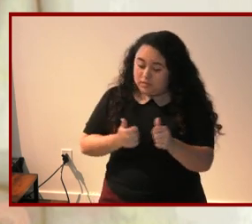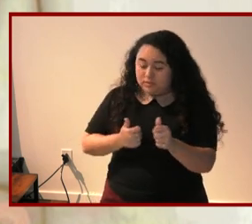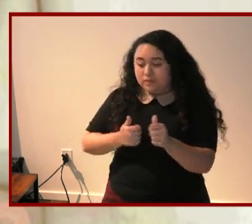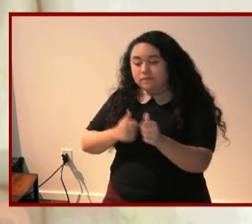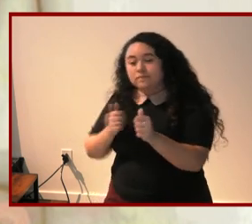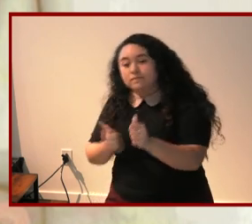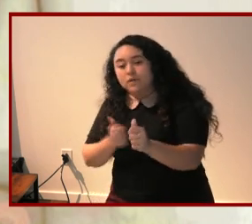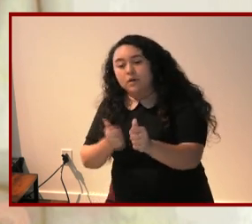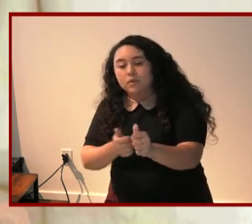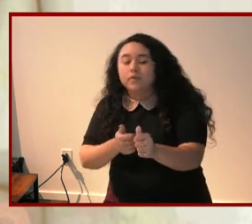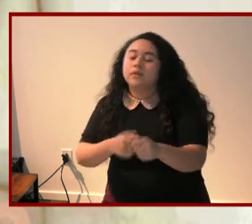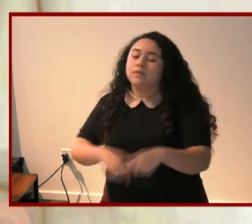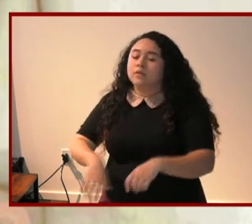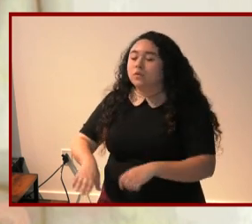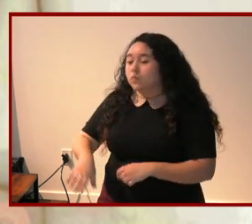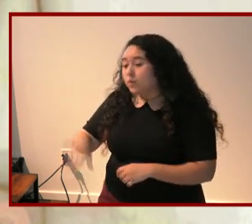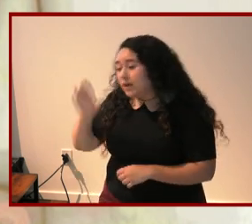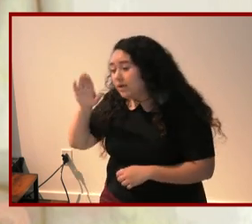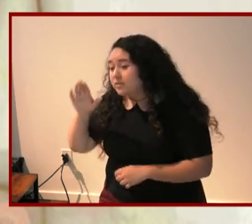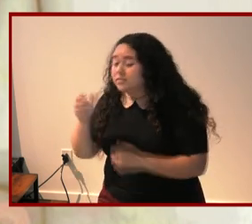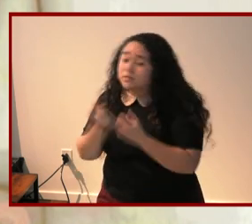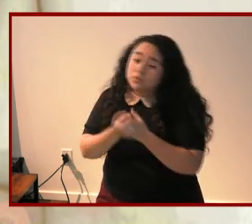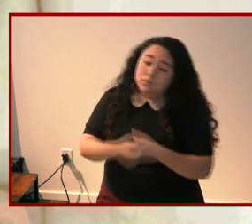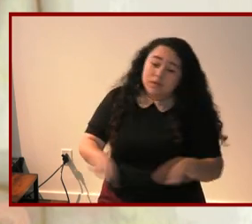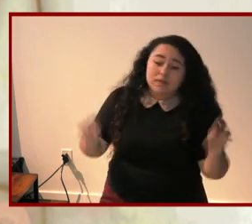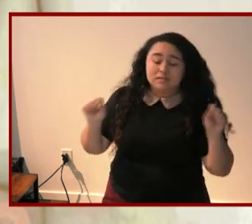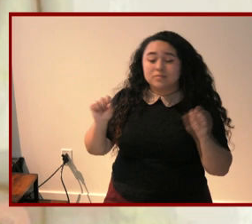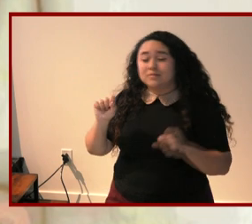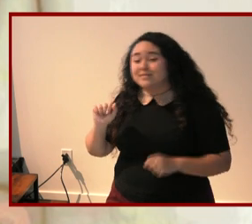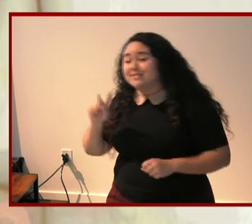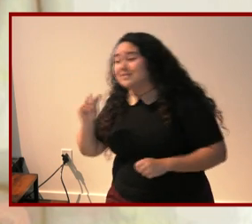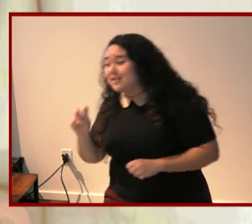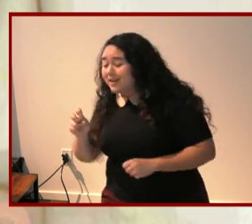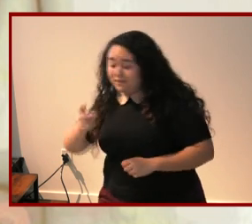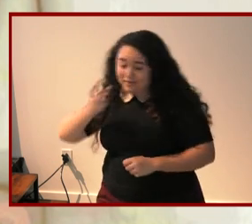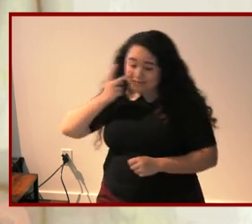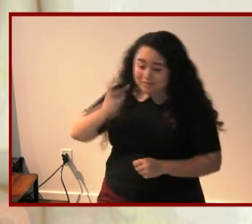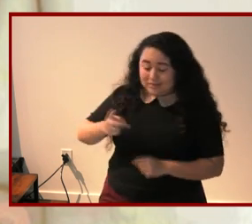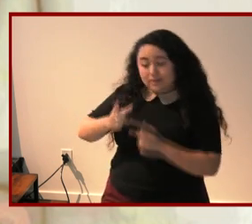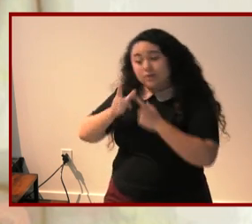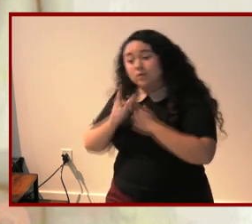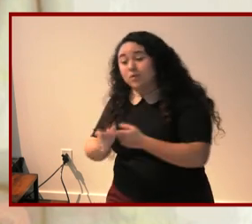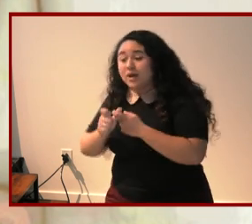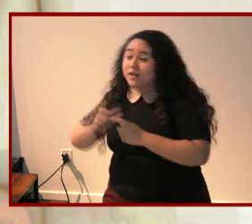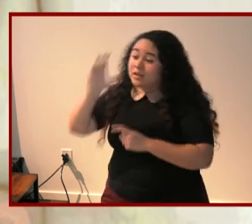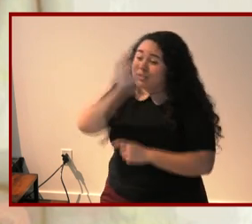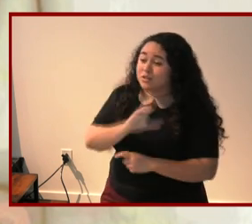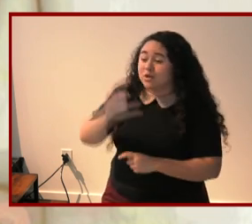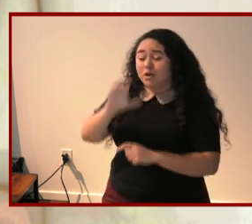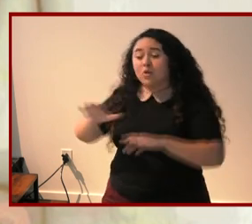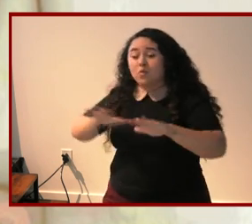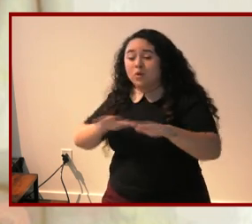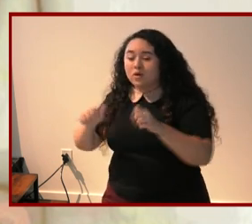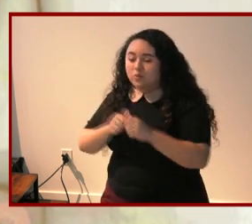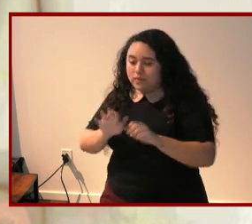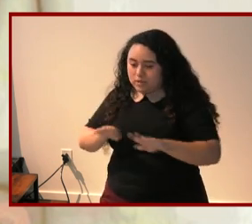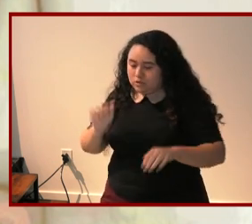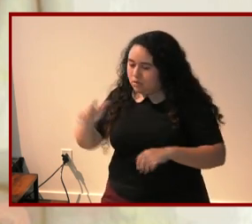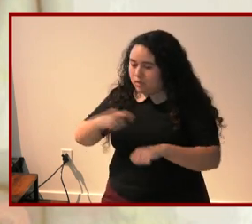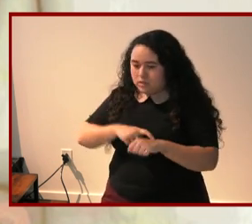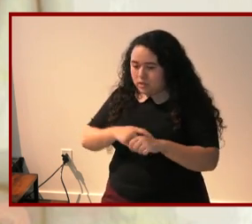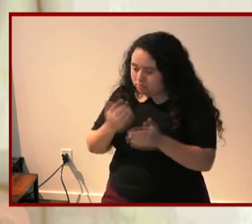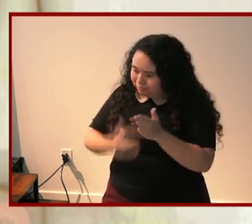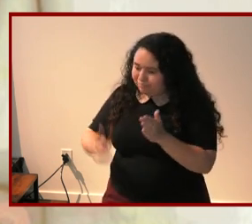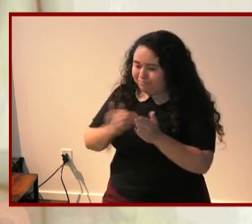rescuing saving seeing running searching and walking with their children